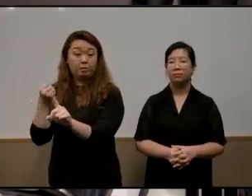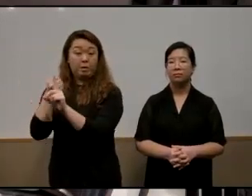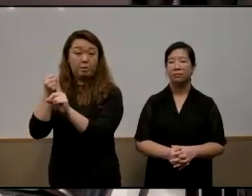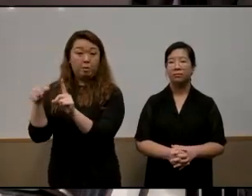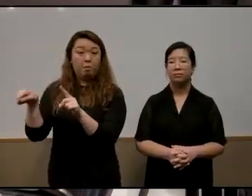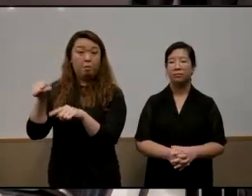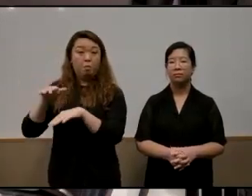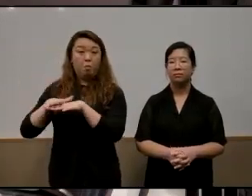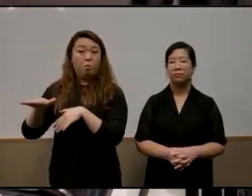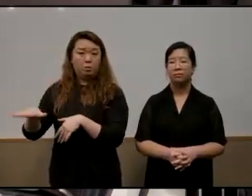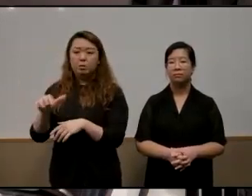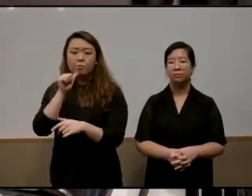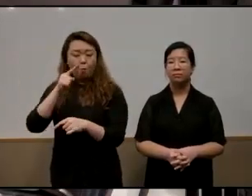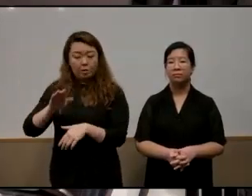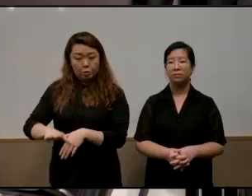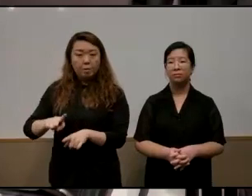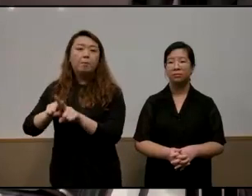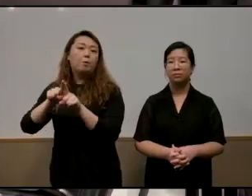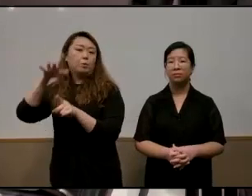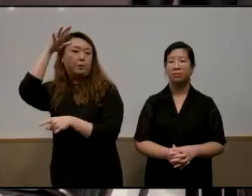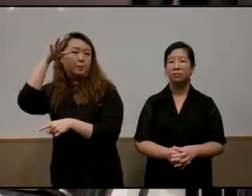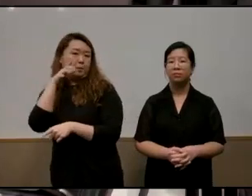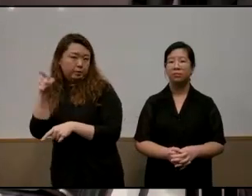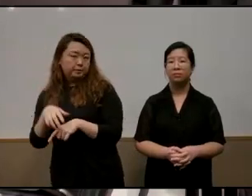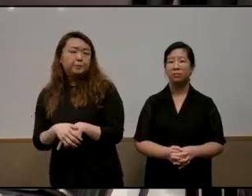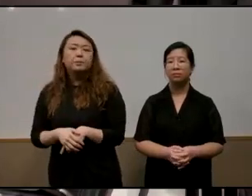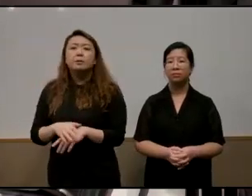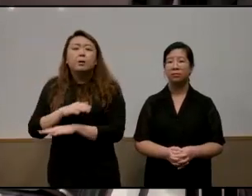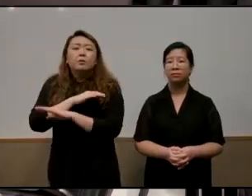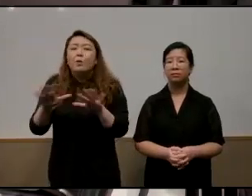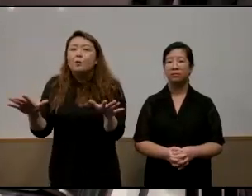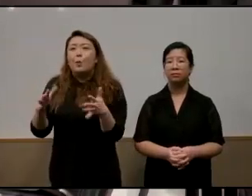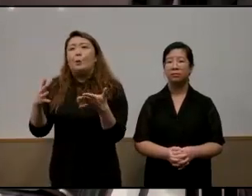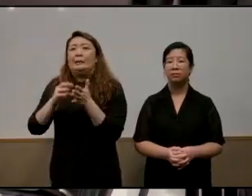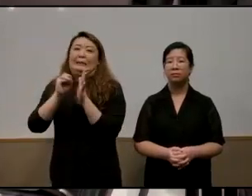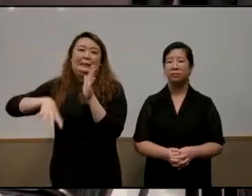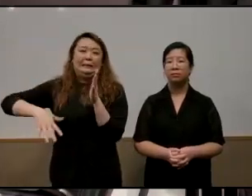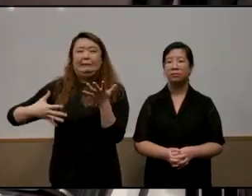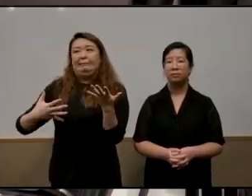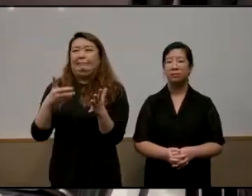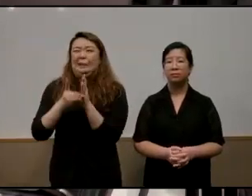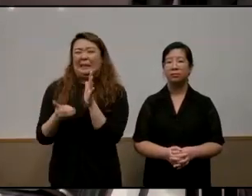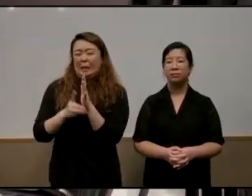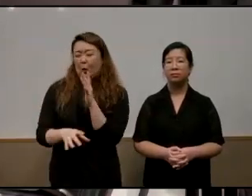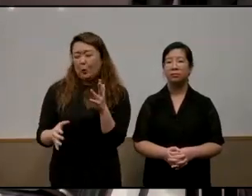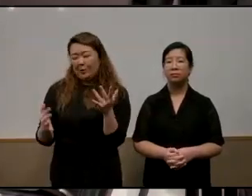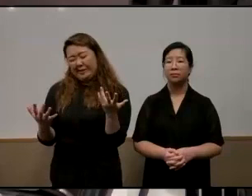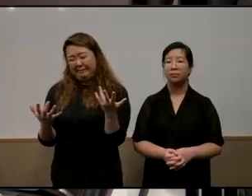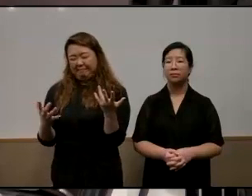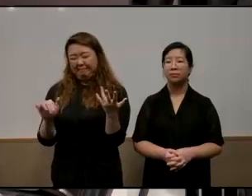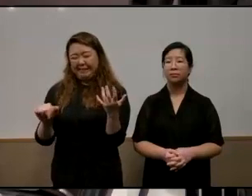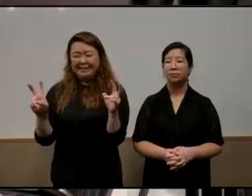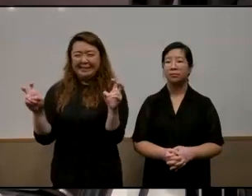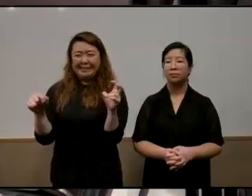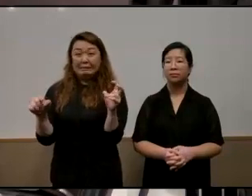effect not just on the kid but their parents as well so don't discount uh you know uh this thing about